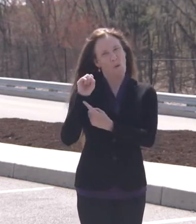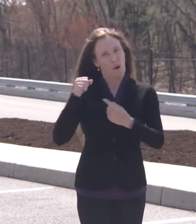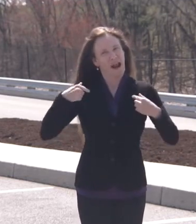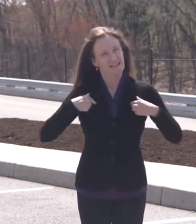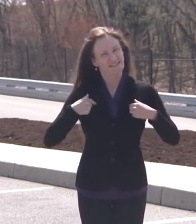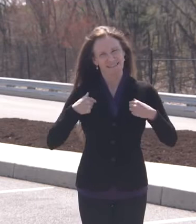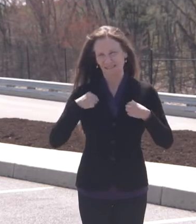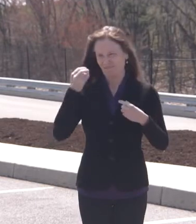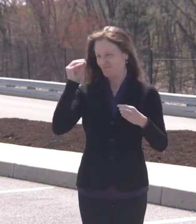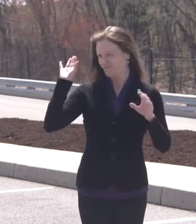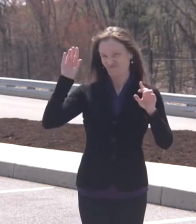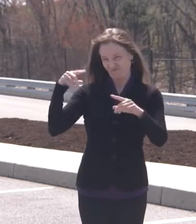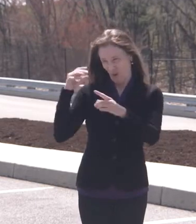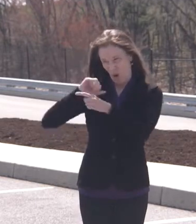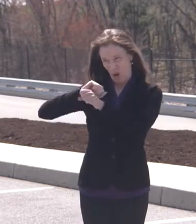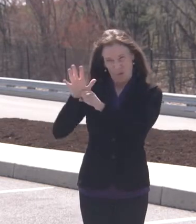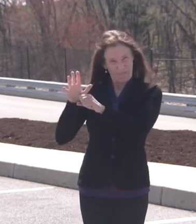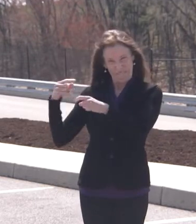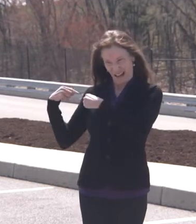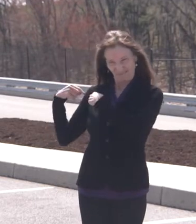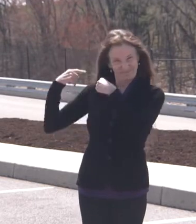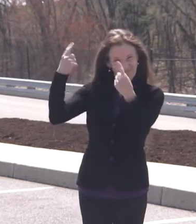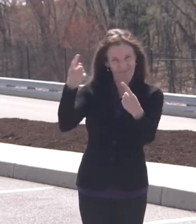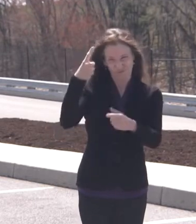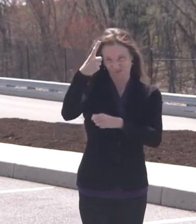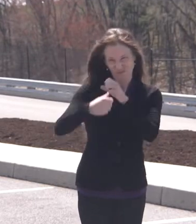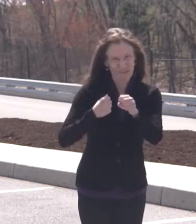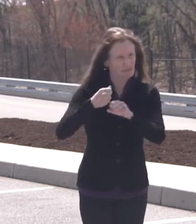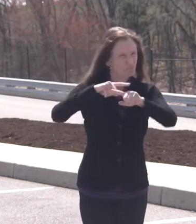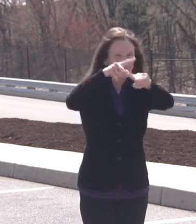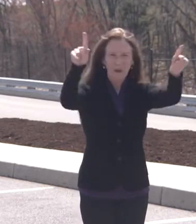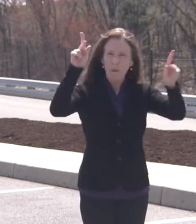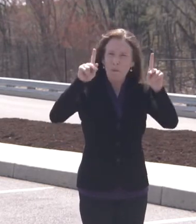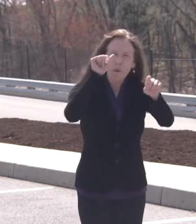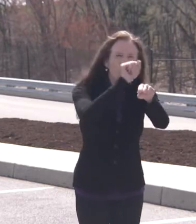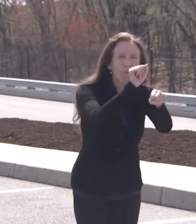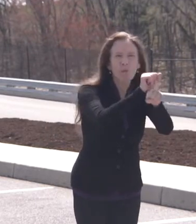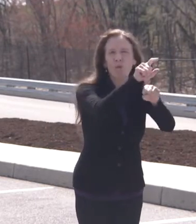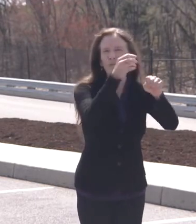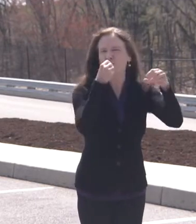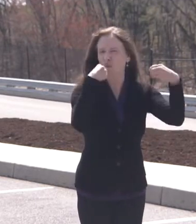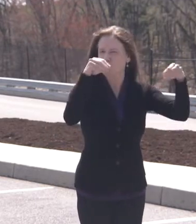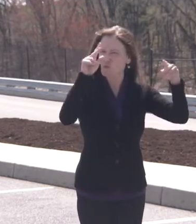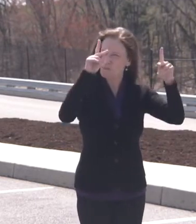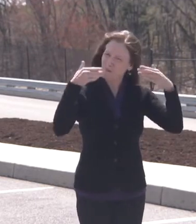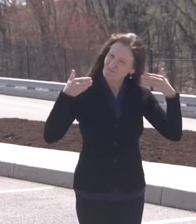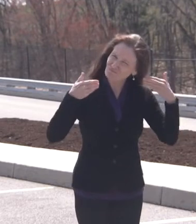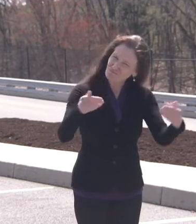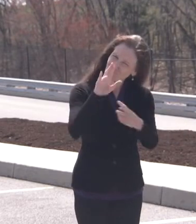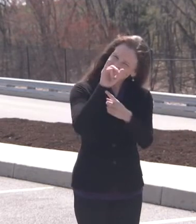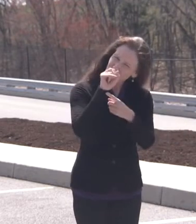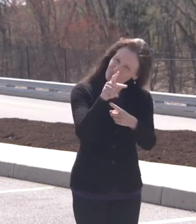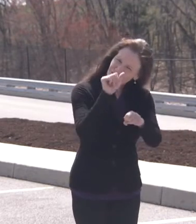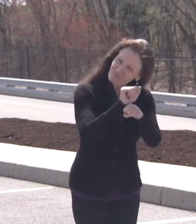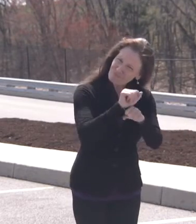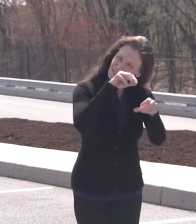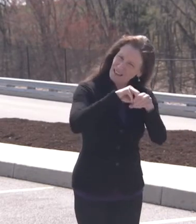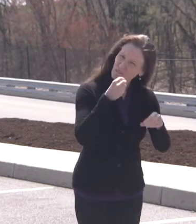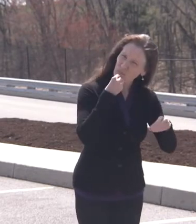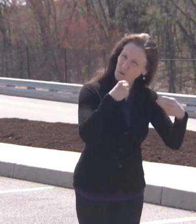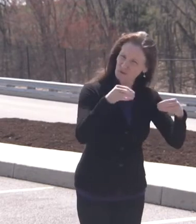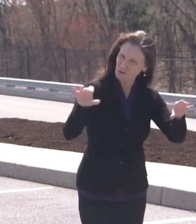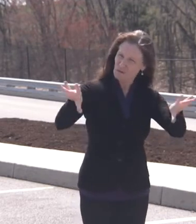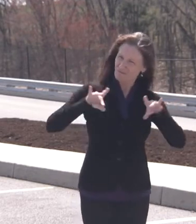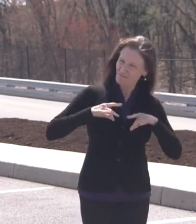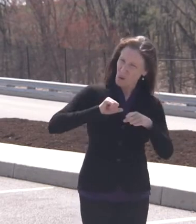particularly store and pharmacy associates. Over the past year, our associates rose to the challenge of keeping their customers and fellow